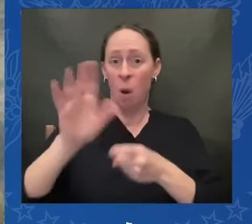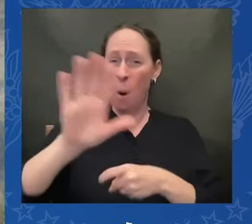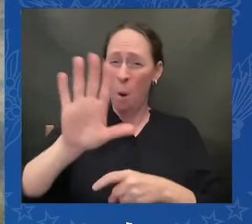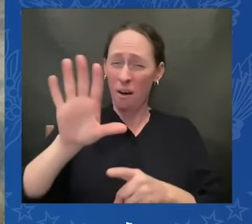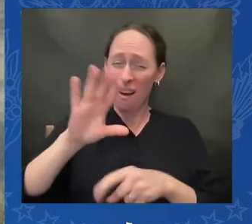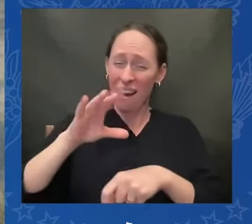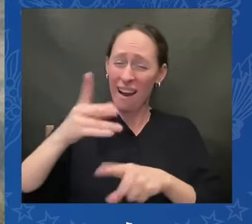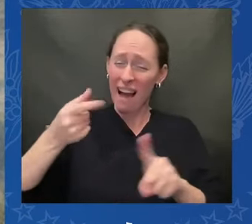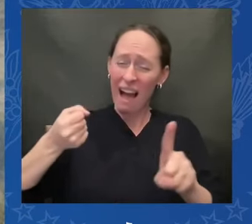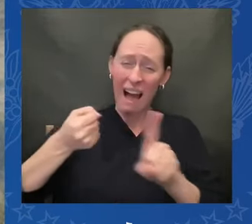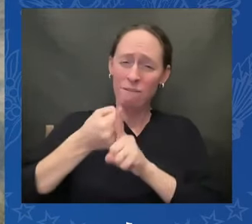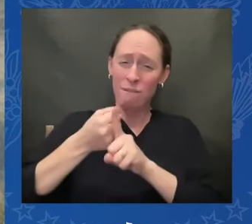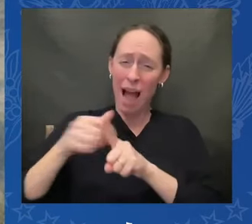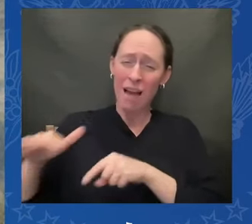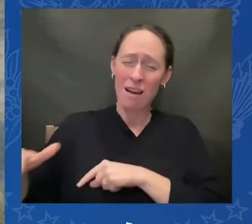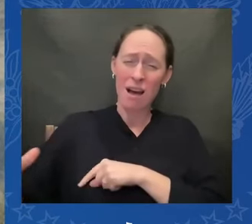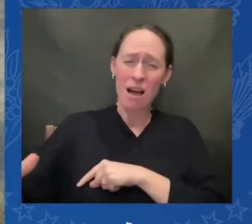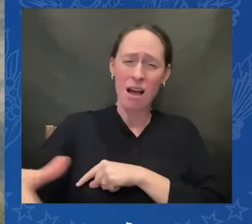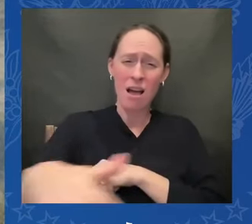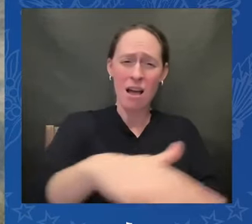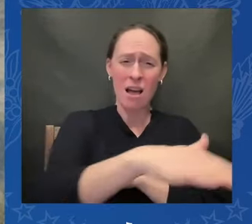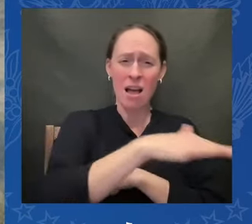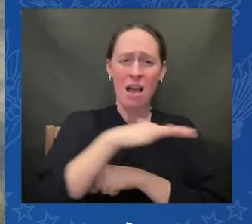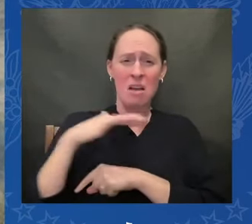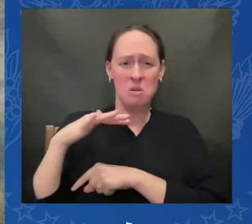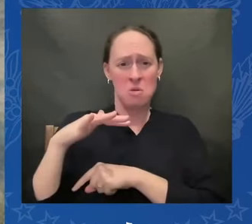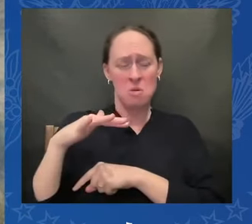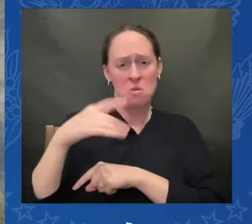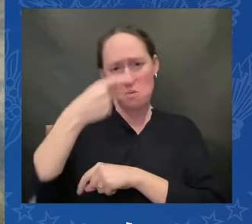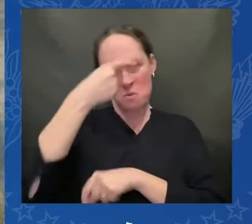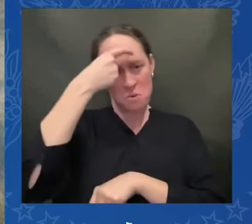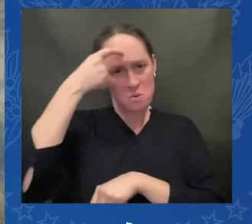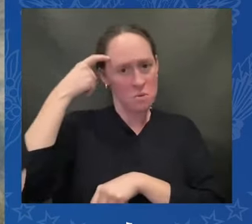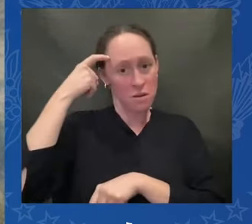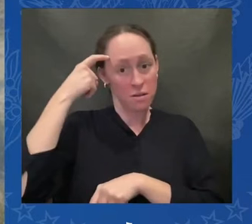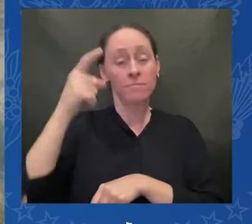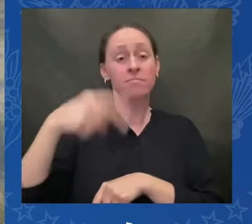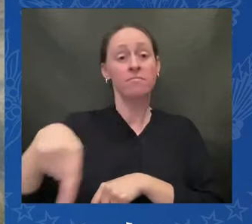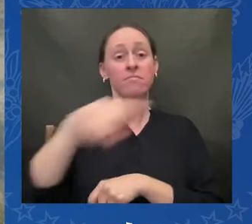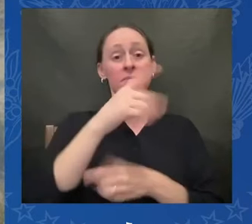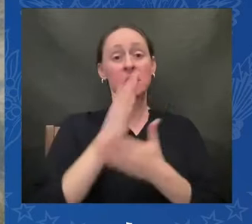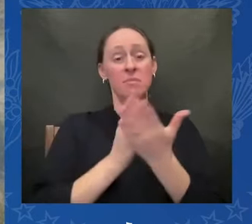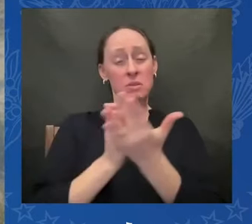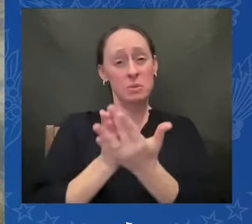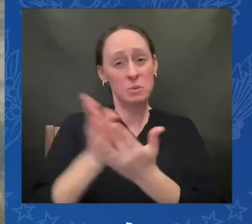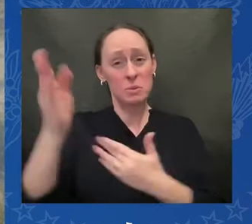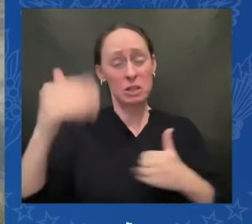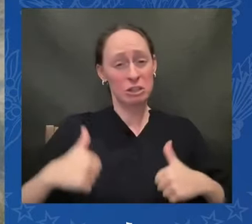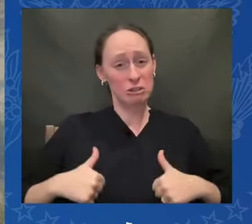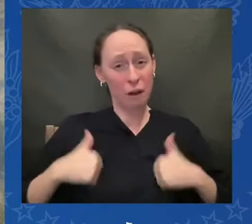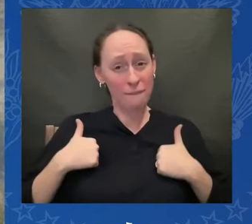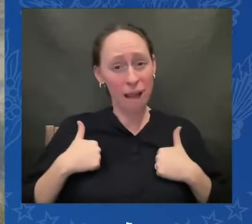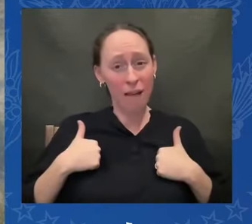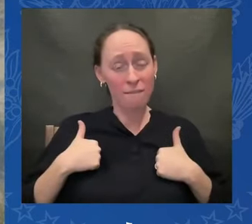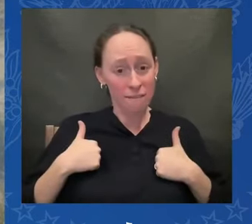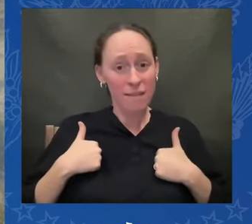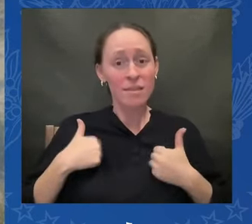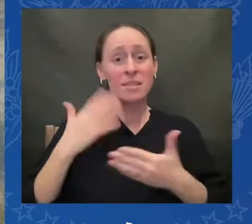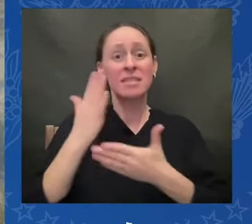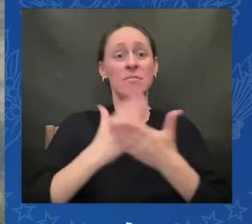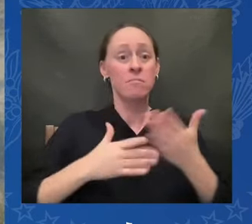some are descendants but we all carry the trauma that these policies and these places inflicted